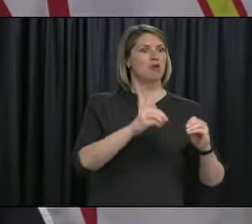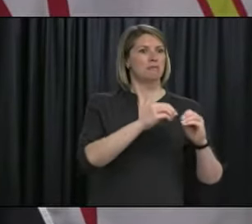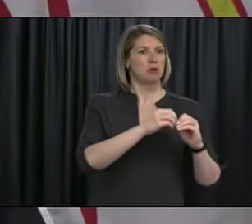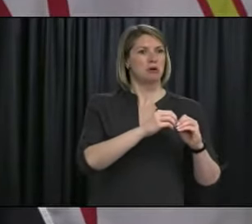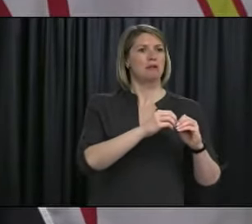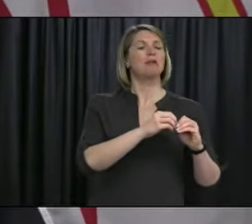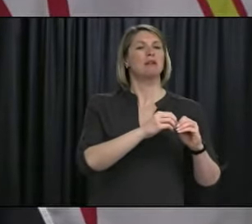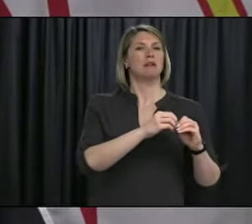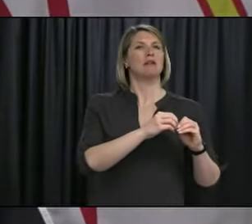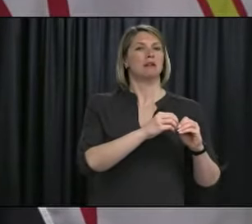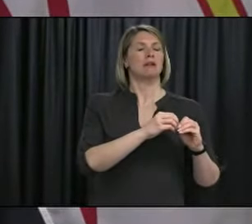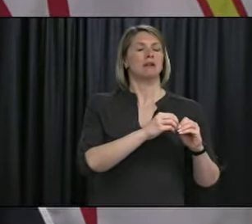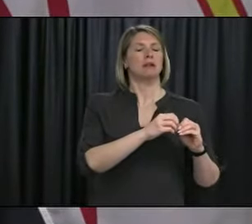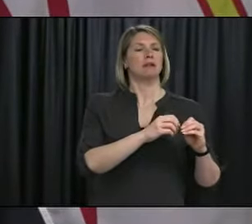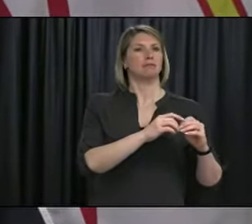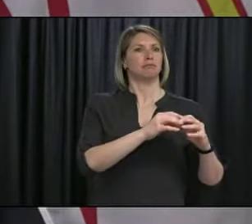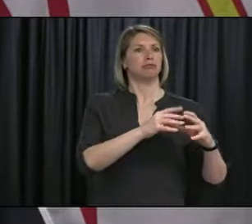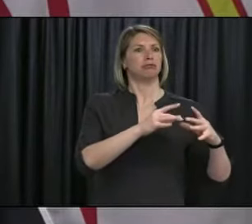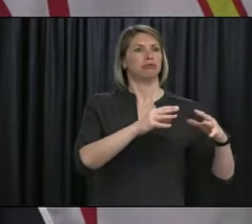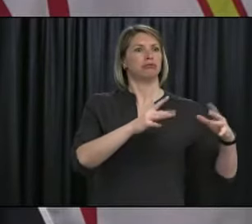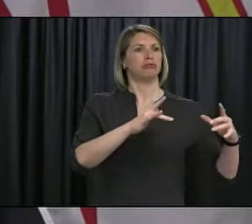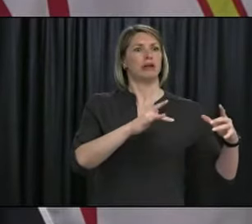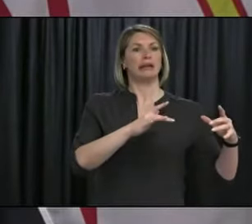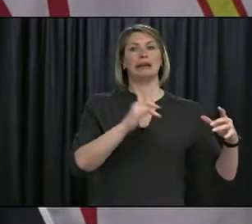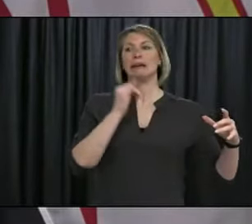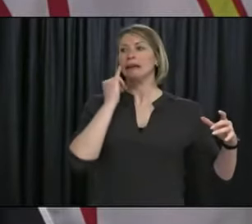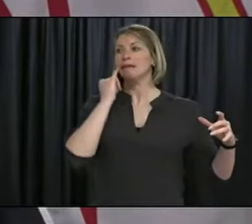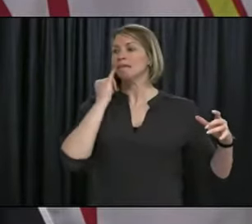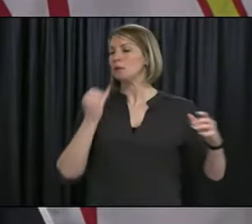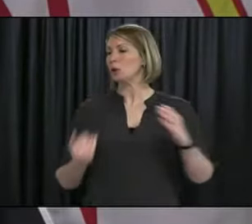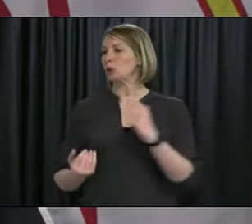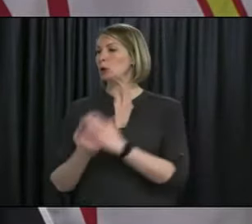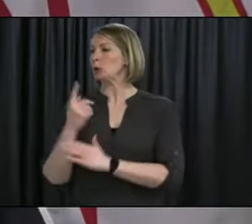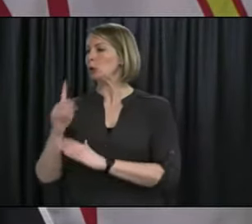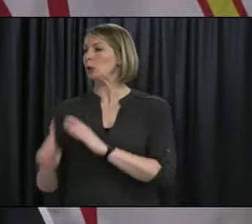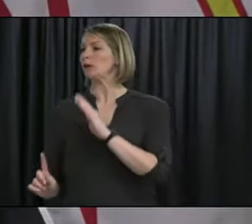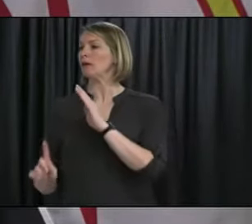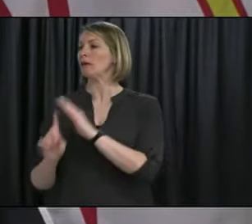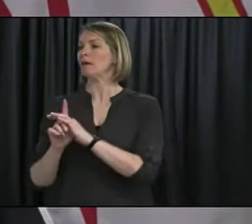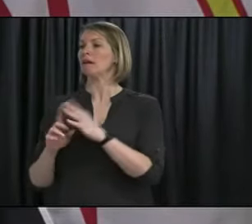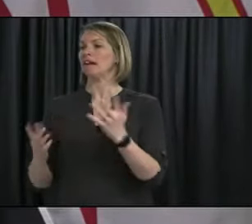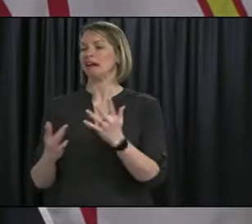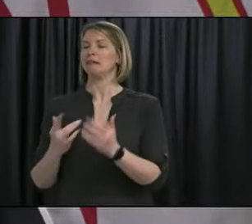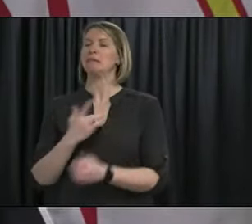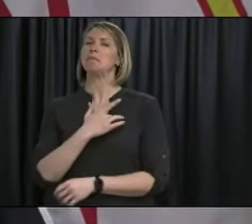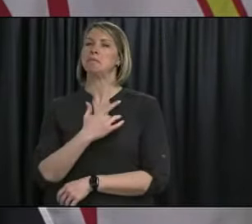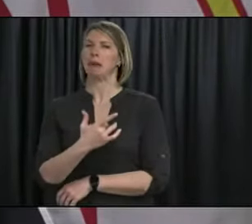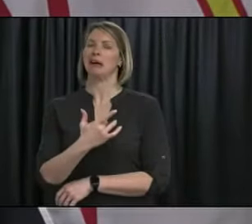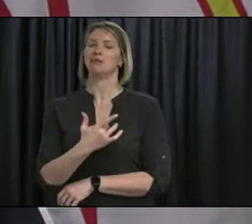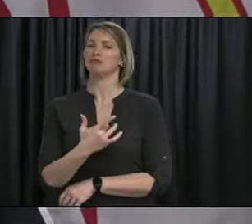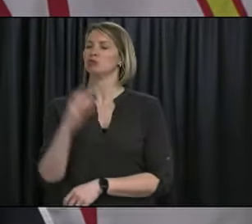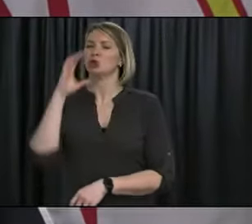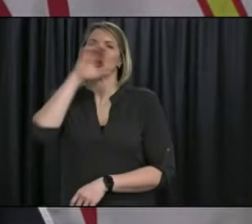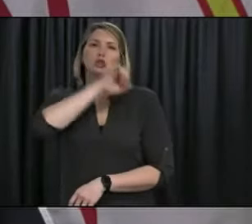most important cases that we see are going to be related to a variant. And that's what we would expect with, with, uh, uh, you know, a virus that